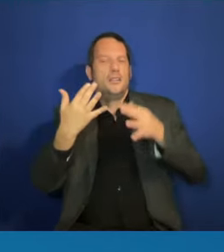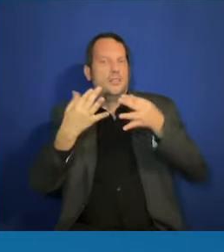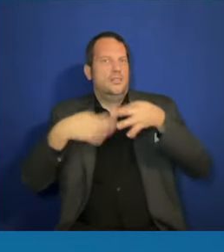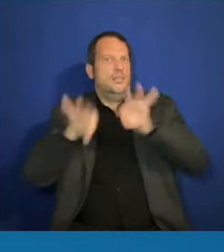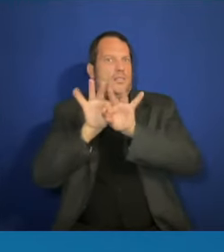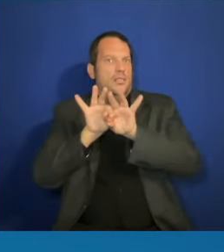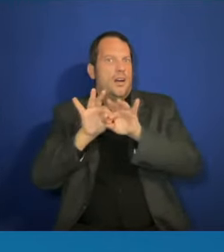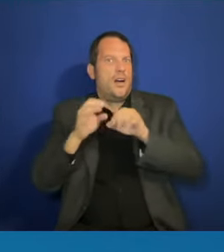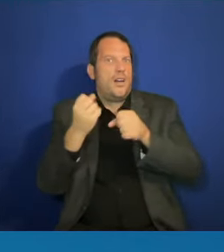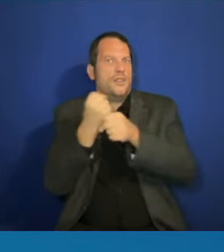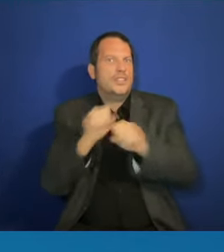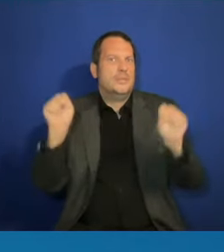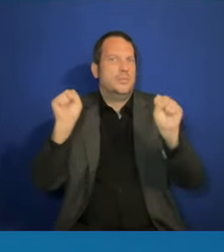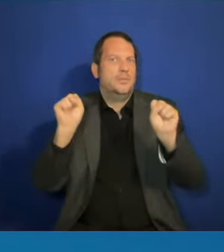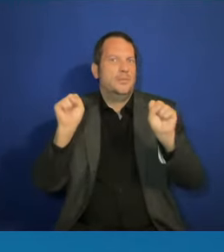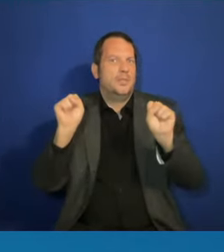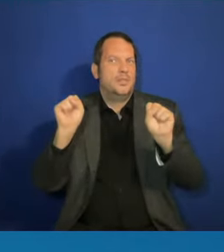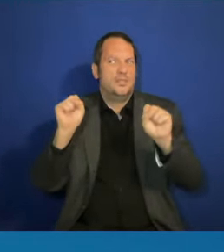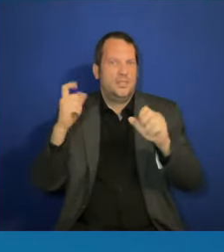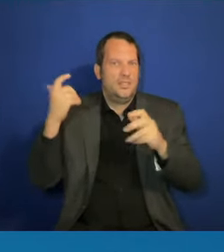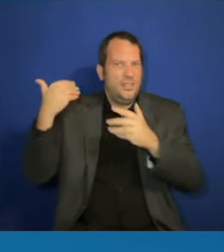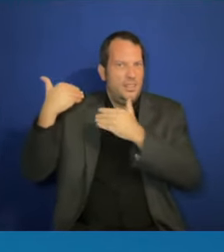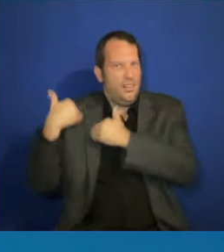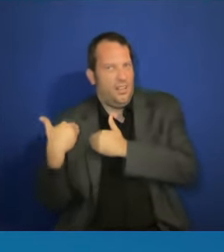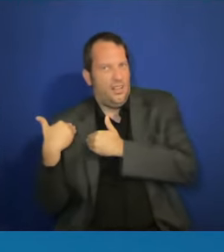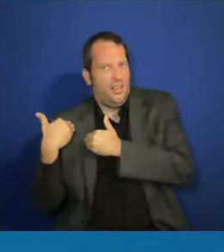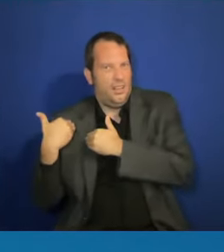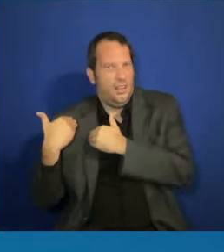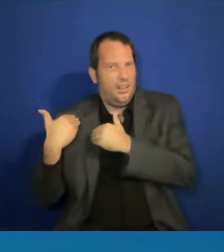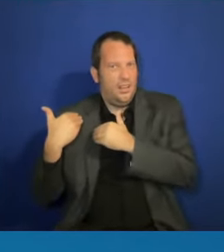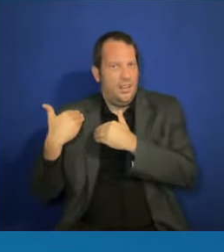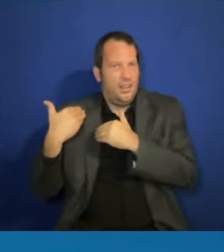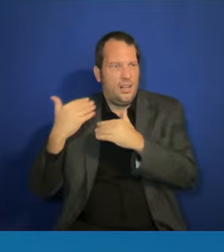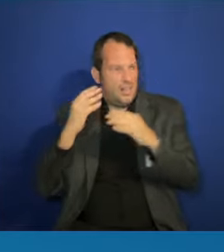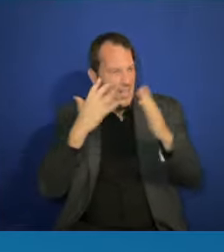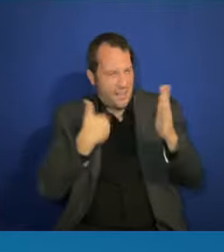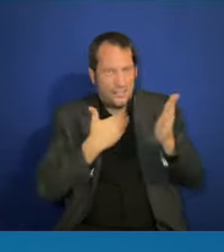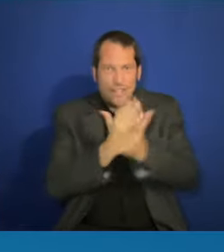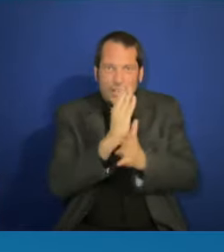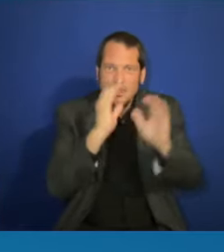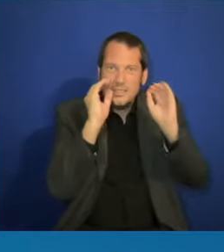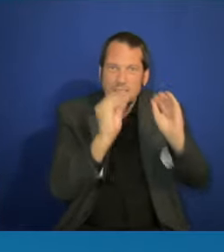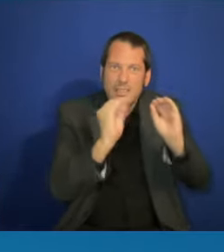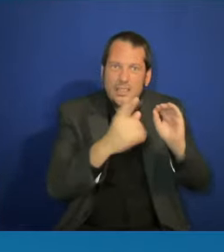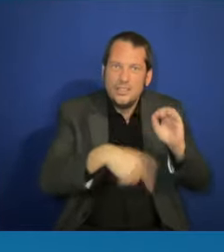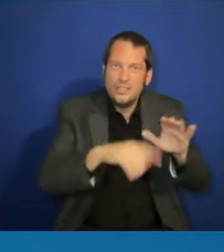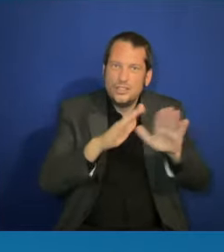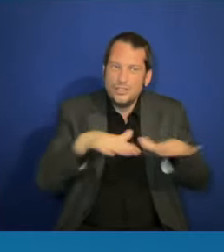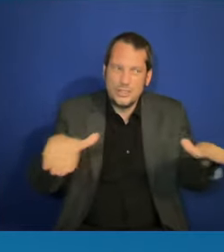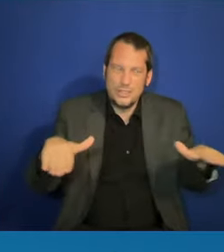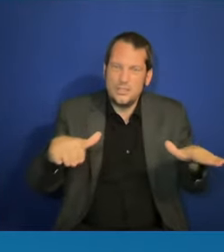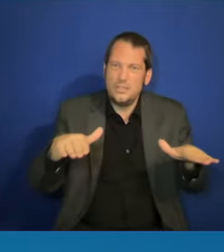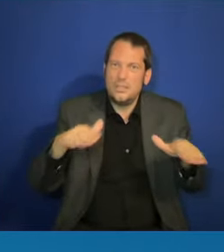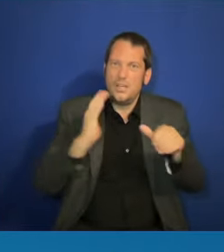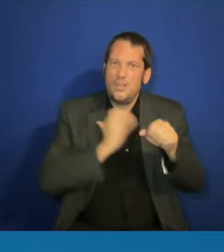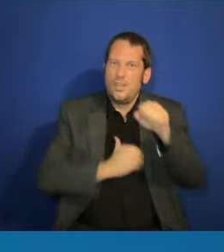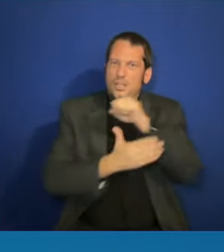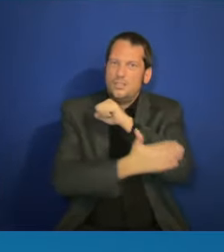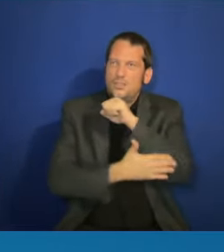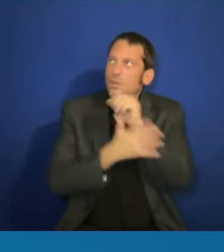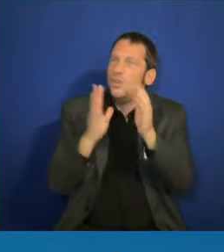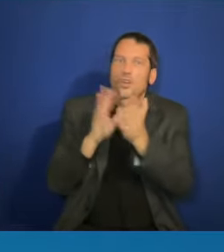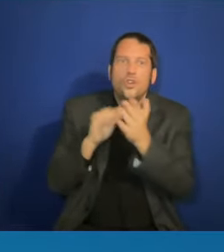history. And look, the reality of it is that some of it may be difficult for some people to hear,